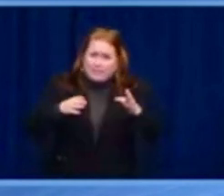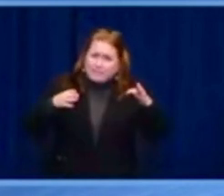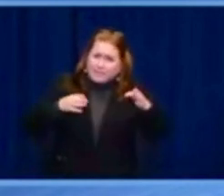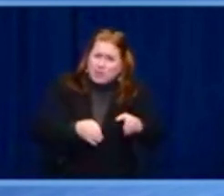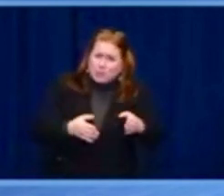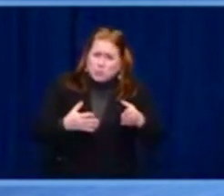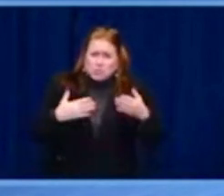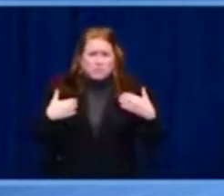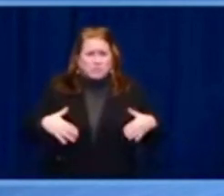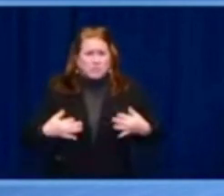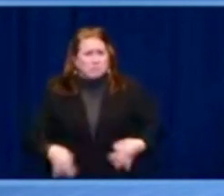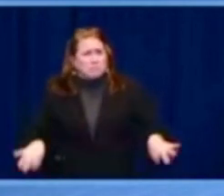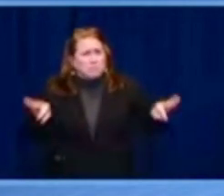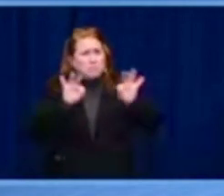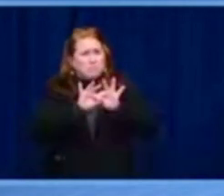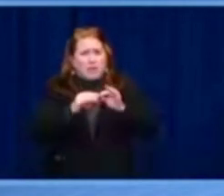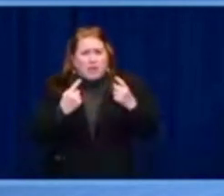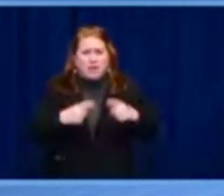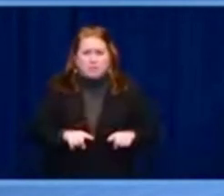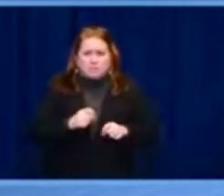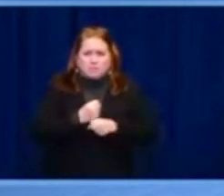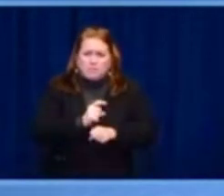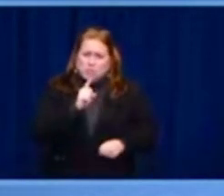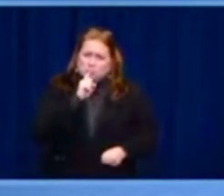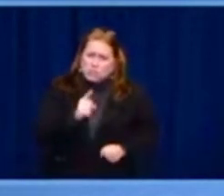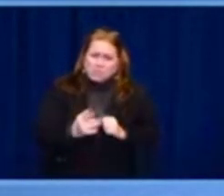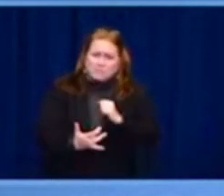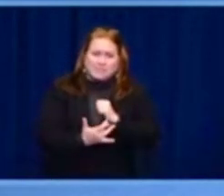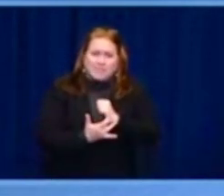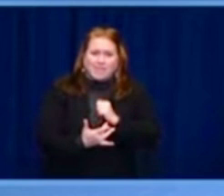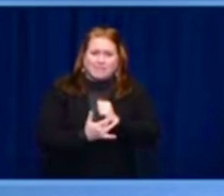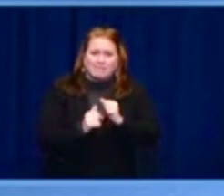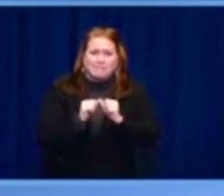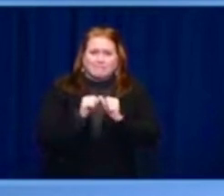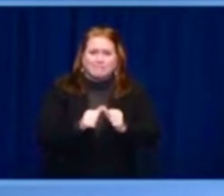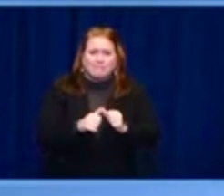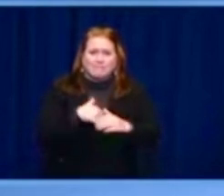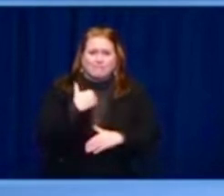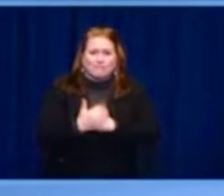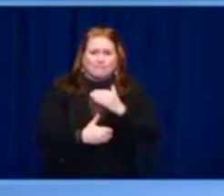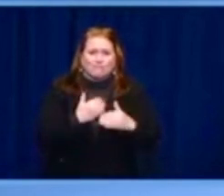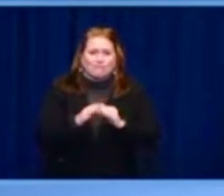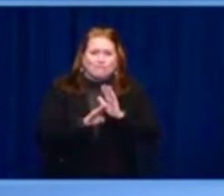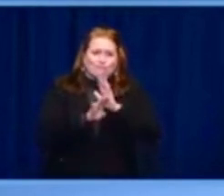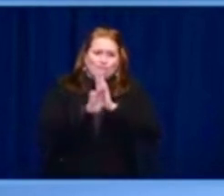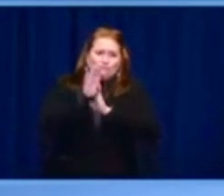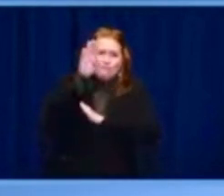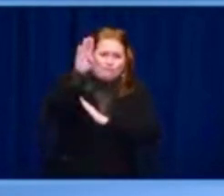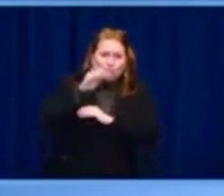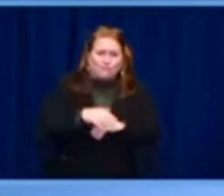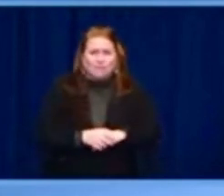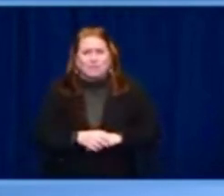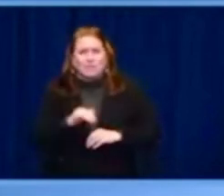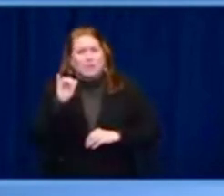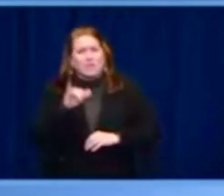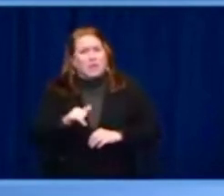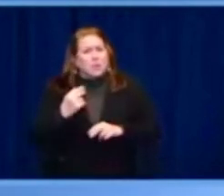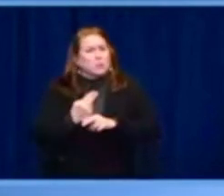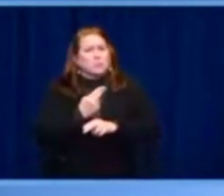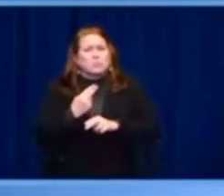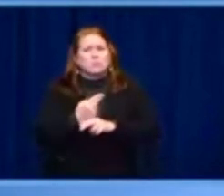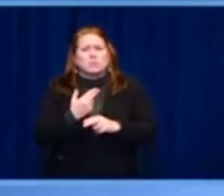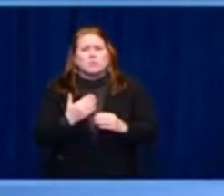their products to abate human rights and violations and, excuse me, abet human rights violations.